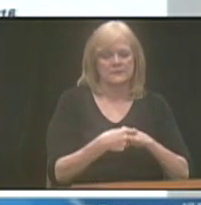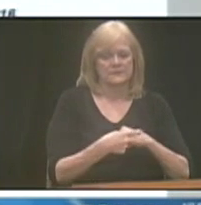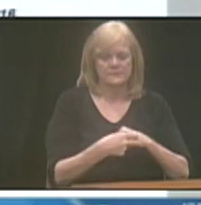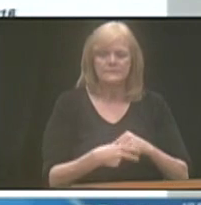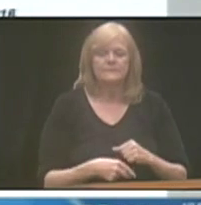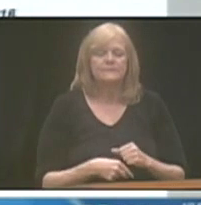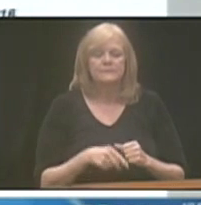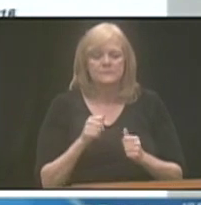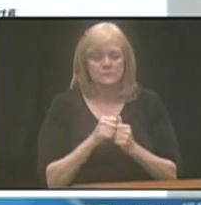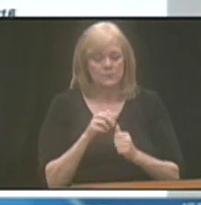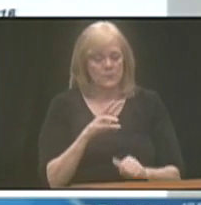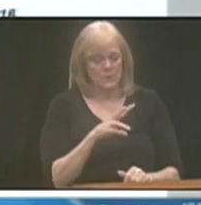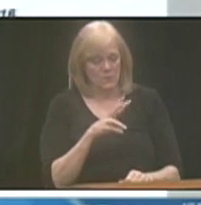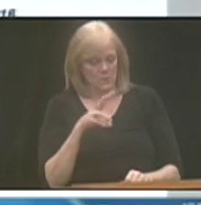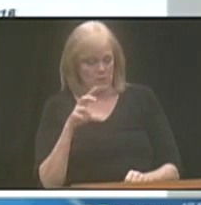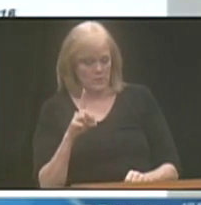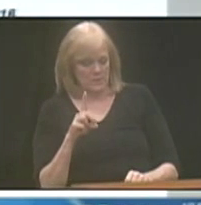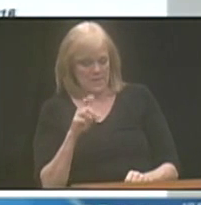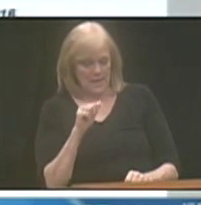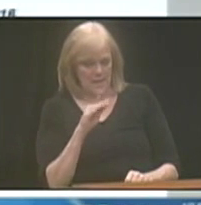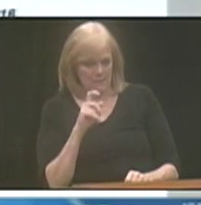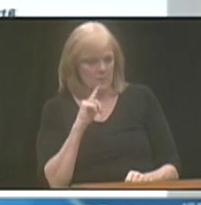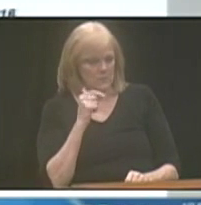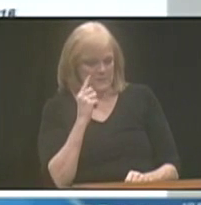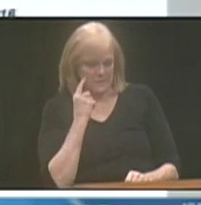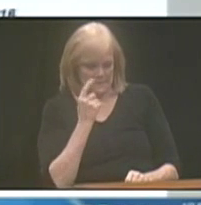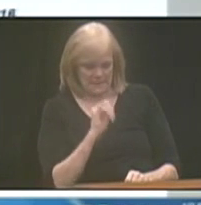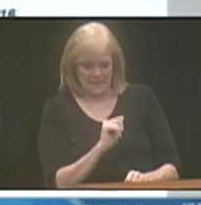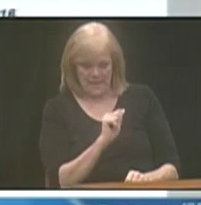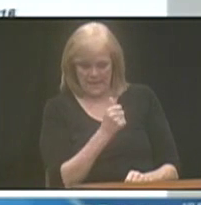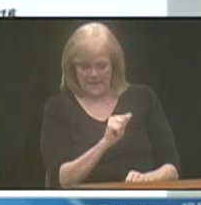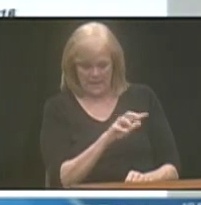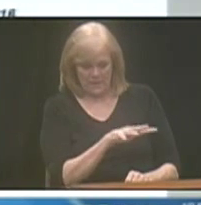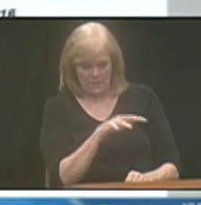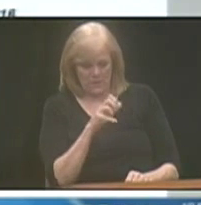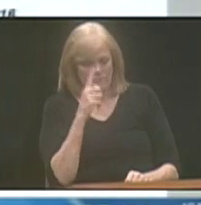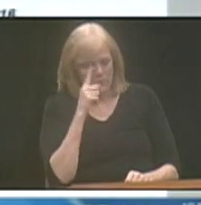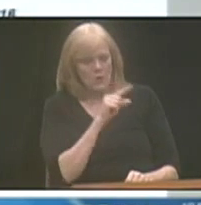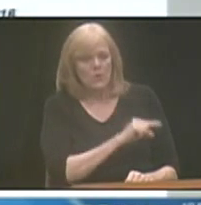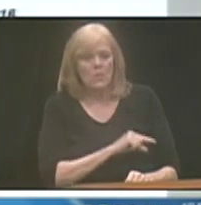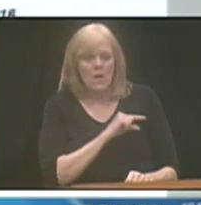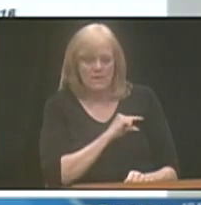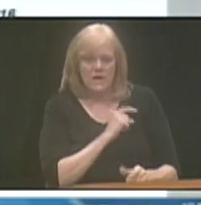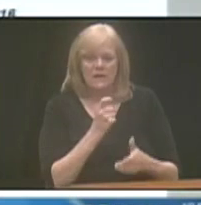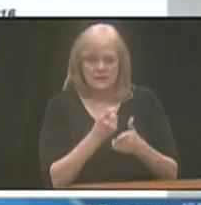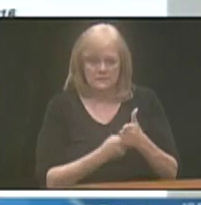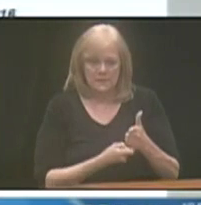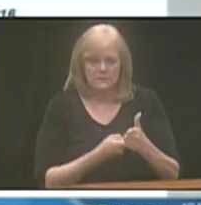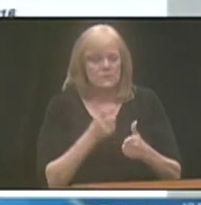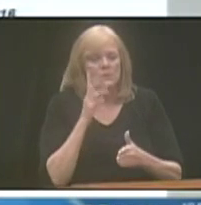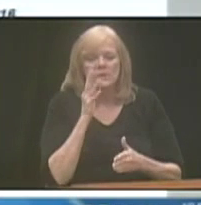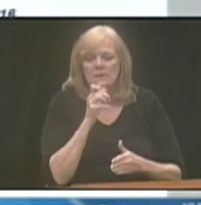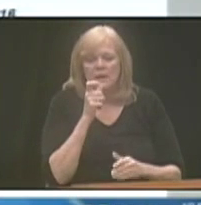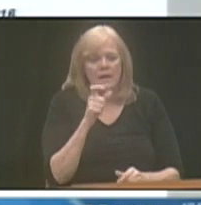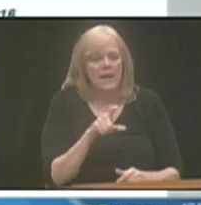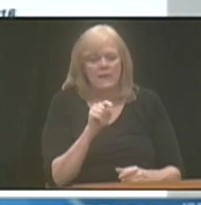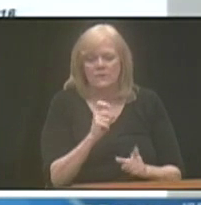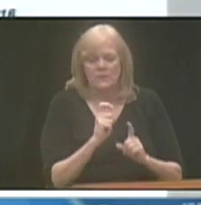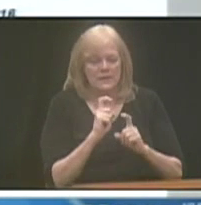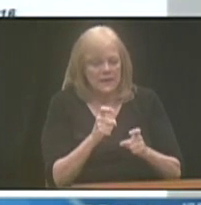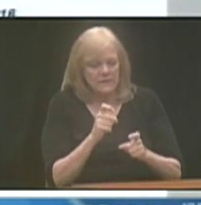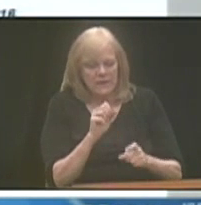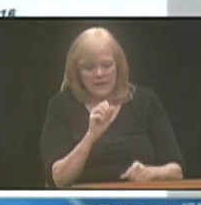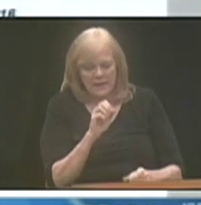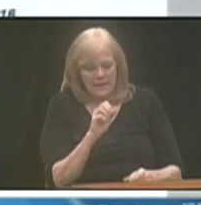With withdrawals, first of all, ENABLE will assume that any withdrawal taken from the account is for a qualified expense. So, you're not going to have to give